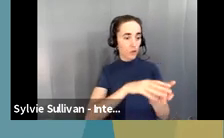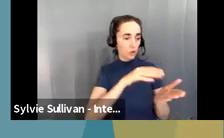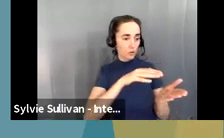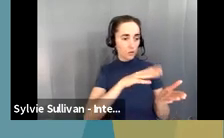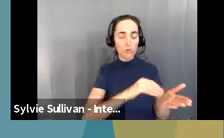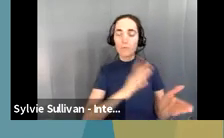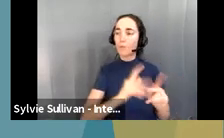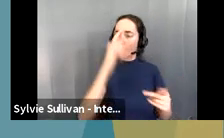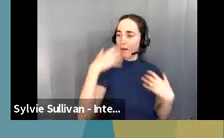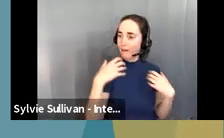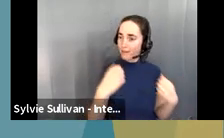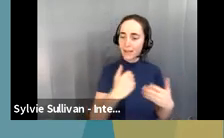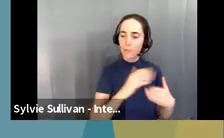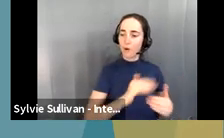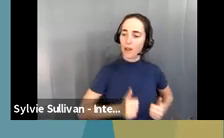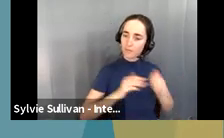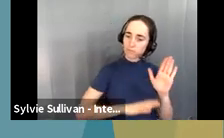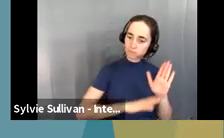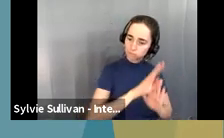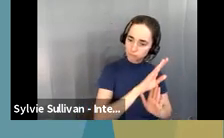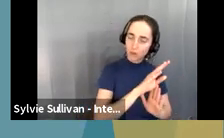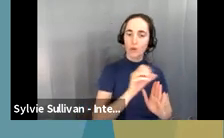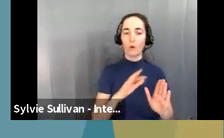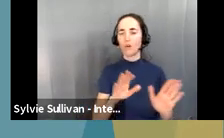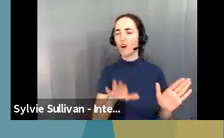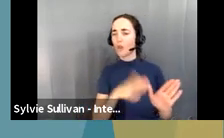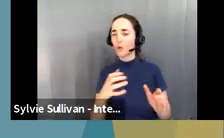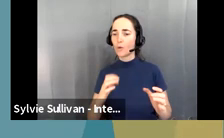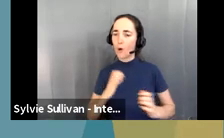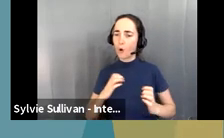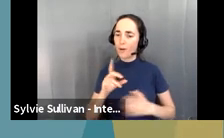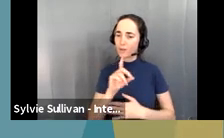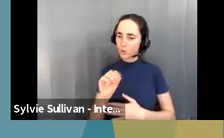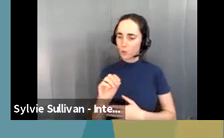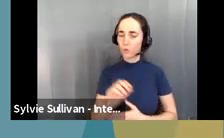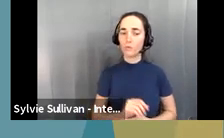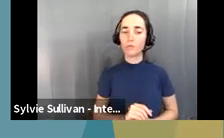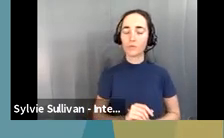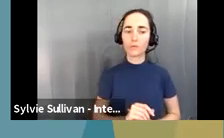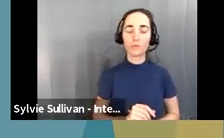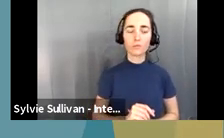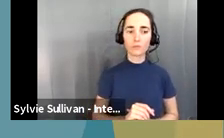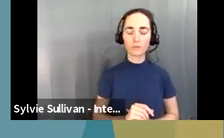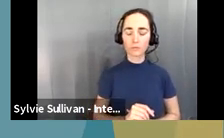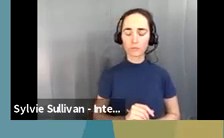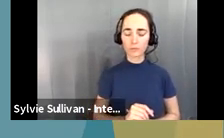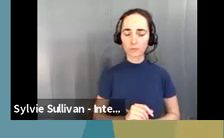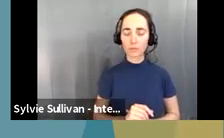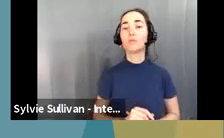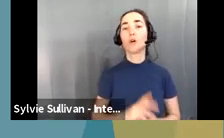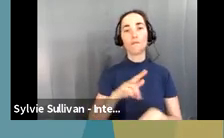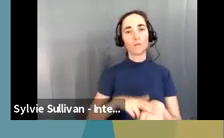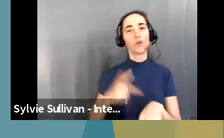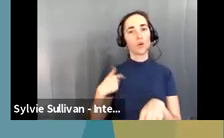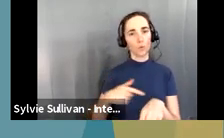mental illness and or addictive disorders. Um, we are a part, of course, of the LDH